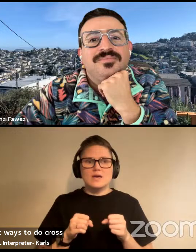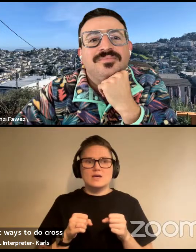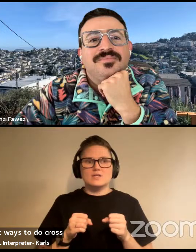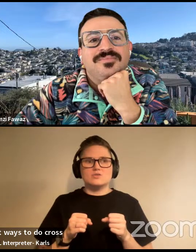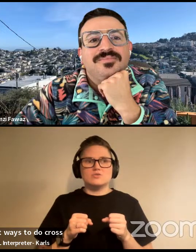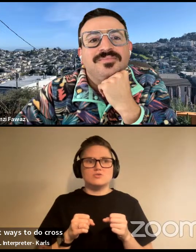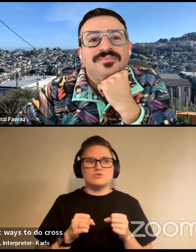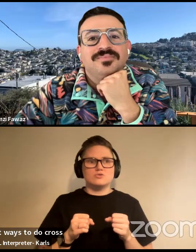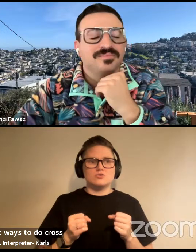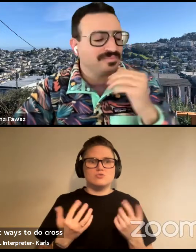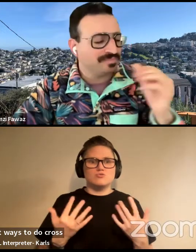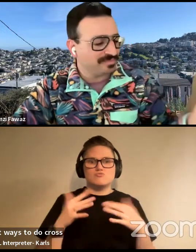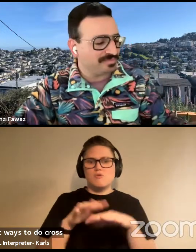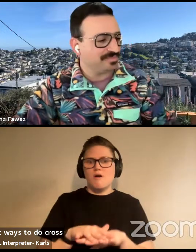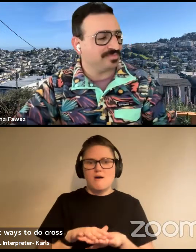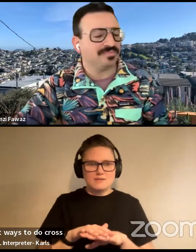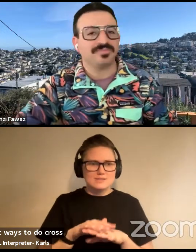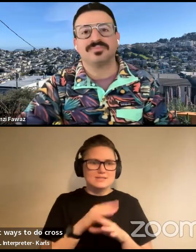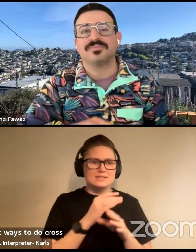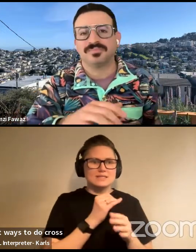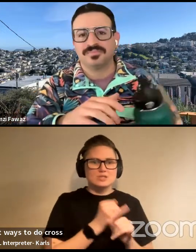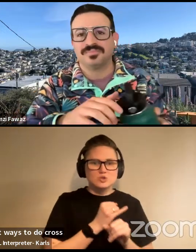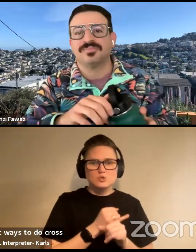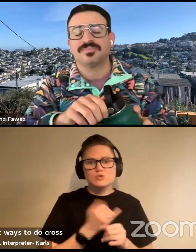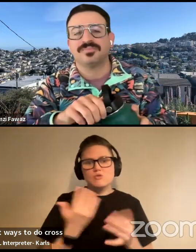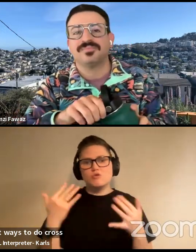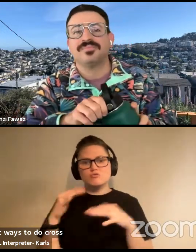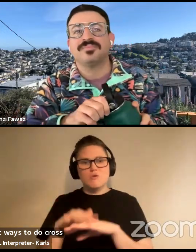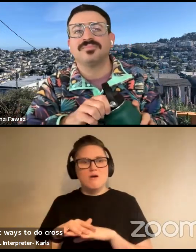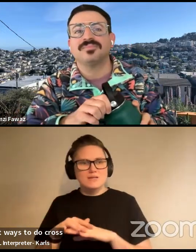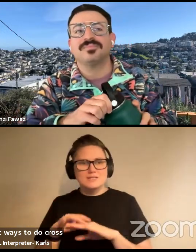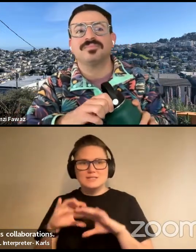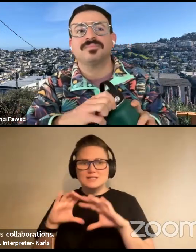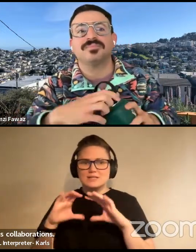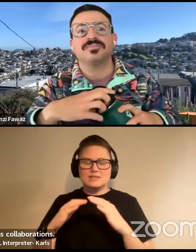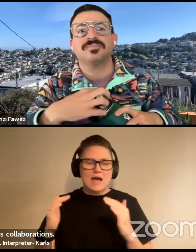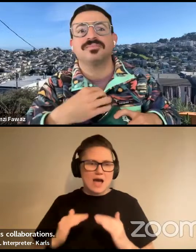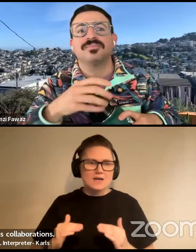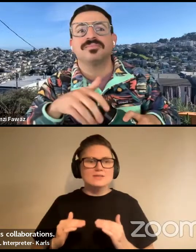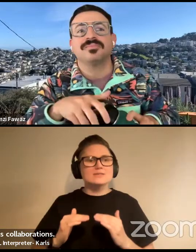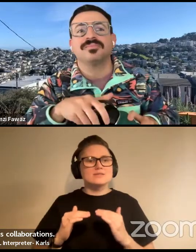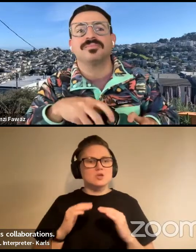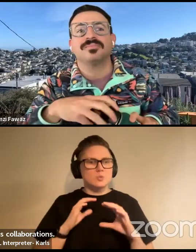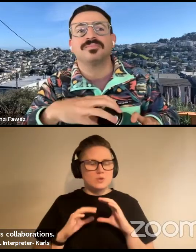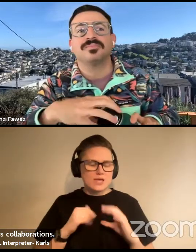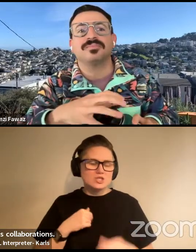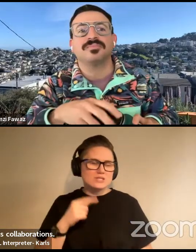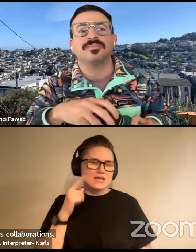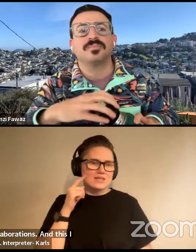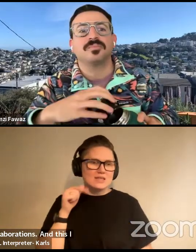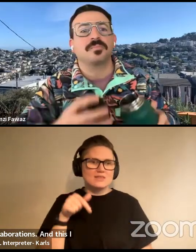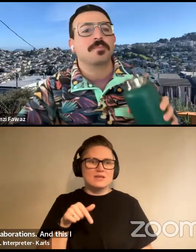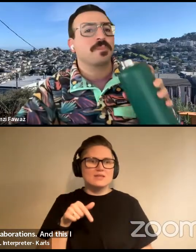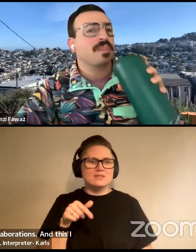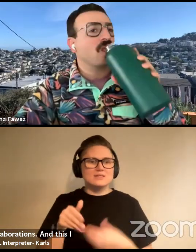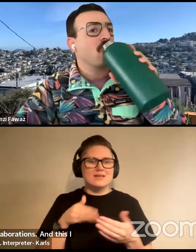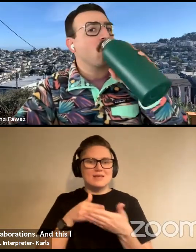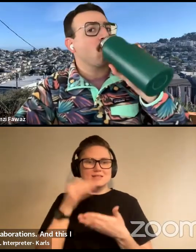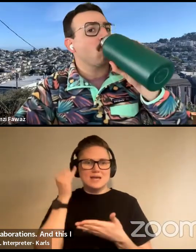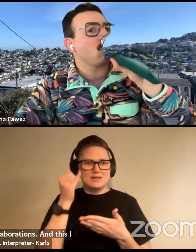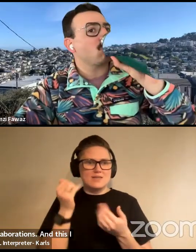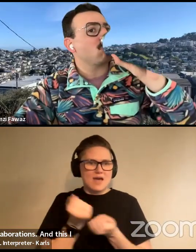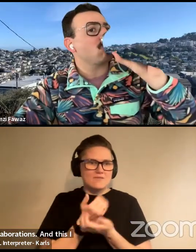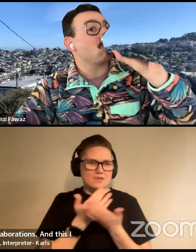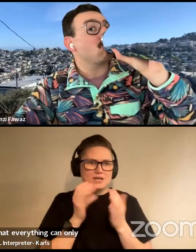cross class collaborations. Um, and this, I think works against the idea that everything can